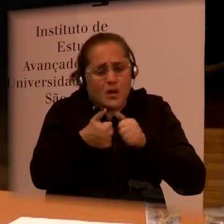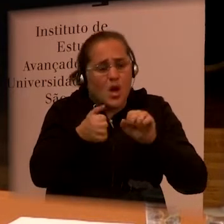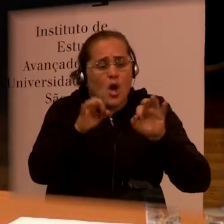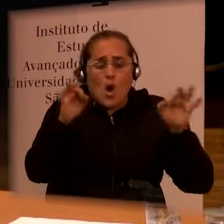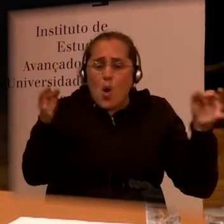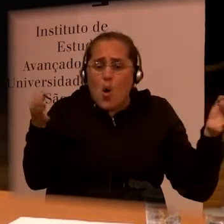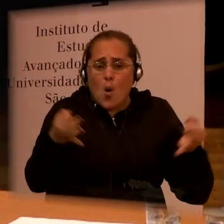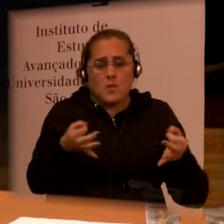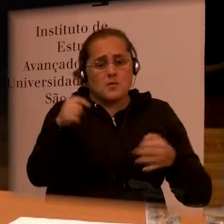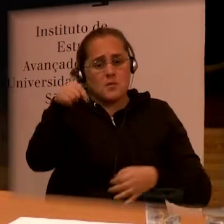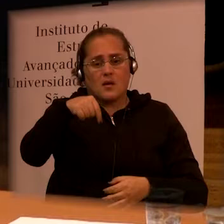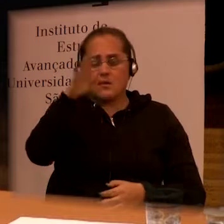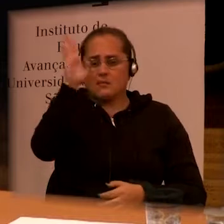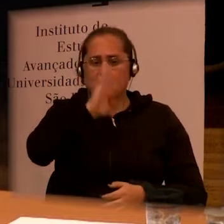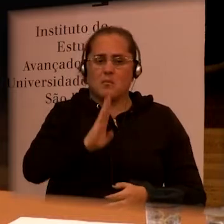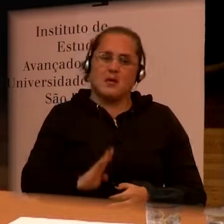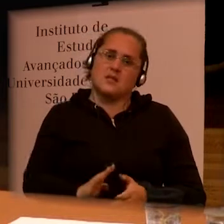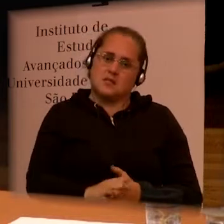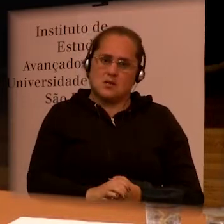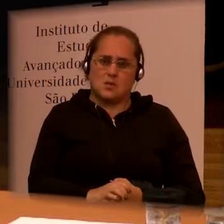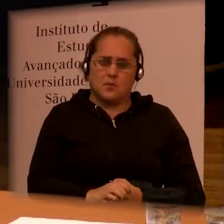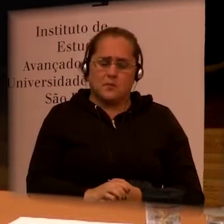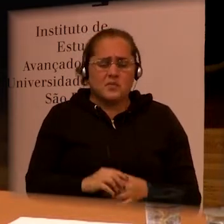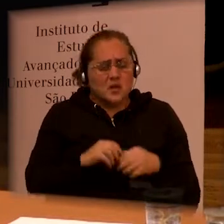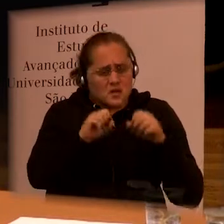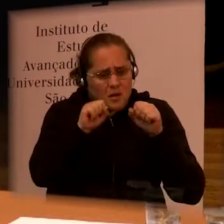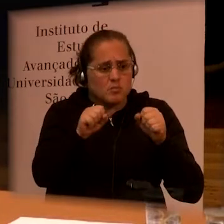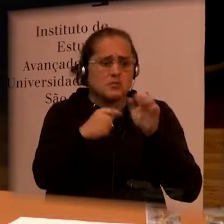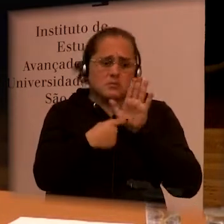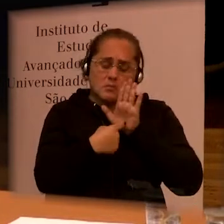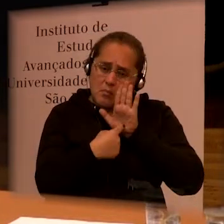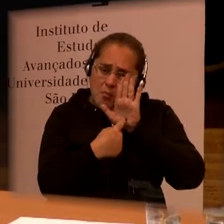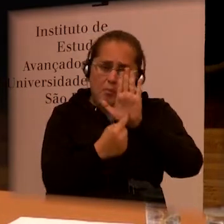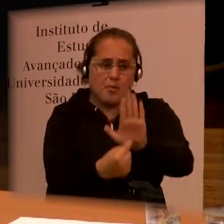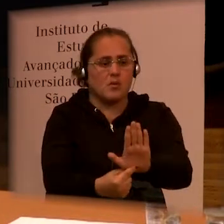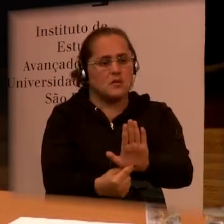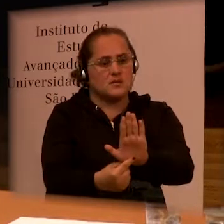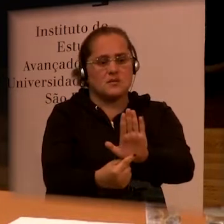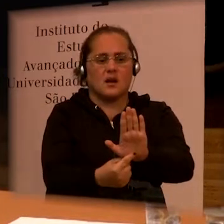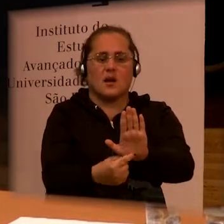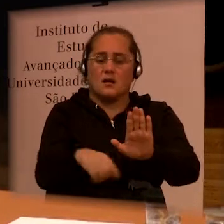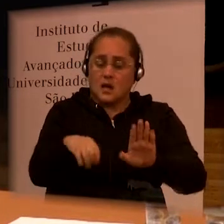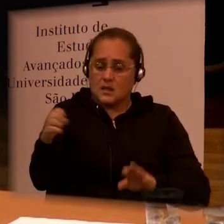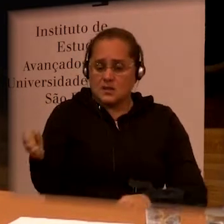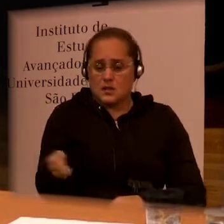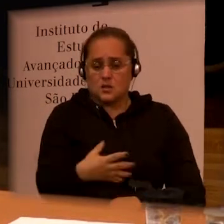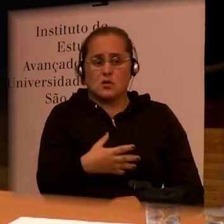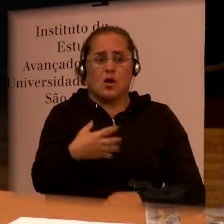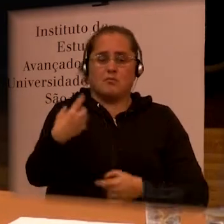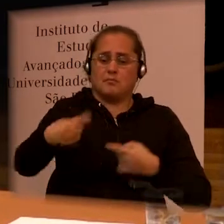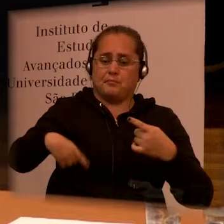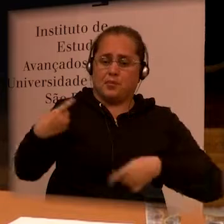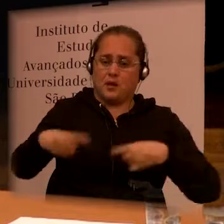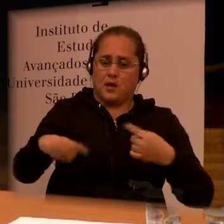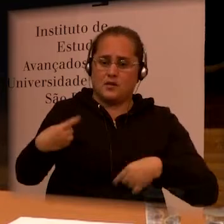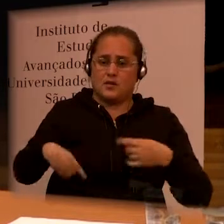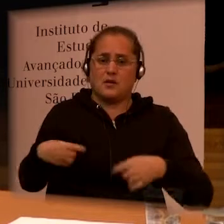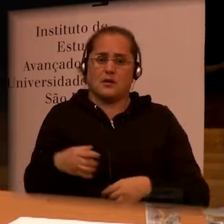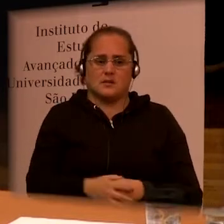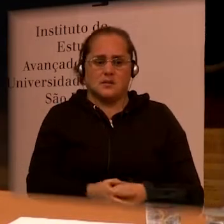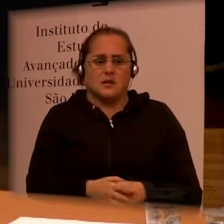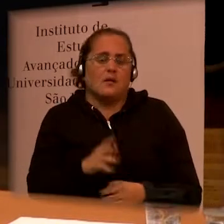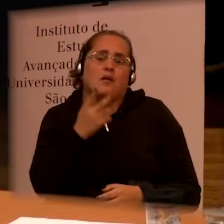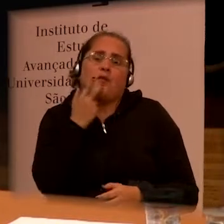present policy makers and programme managers with solutions not just say children with disabilities are not going to school